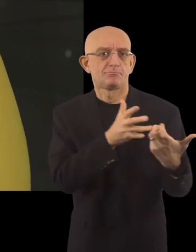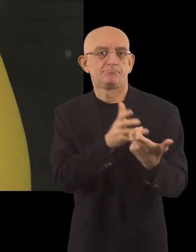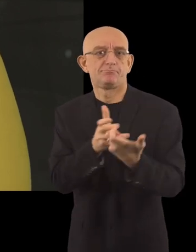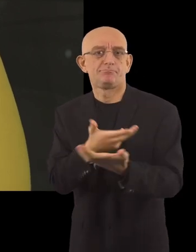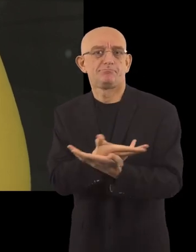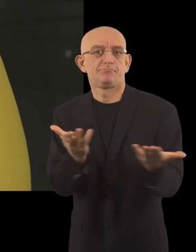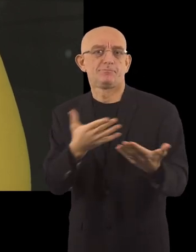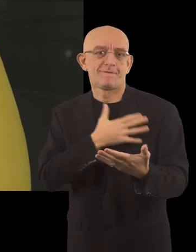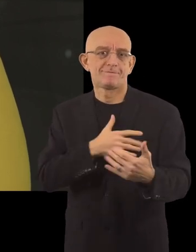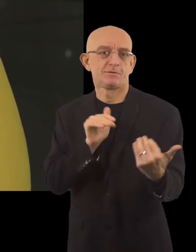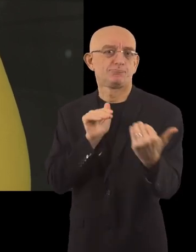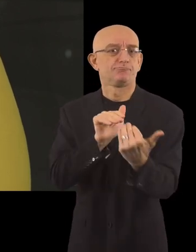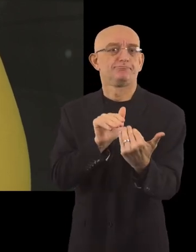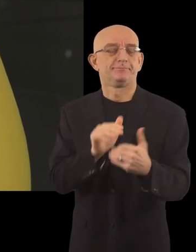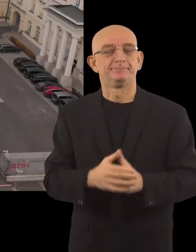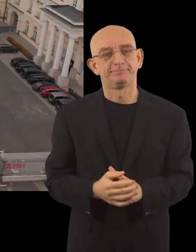best.